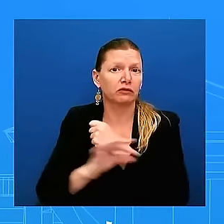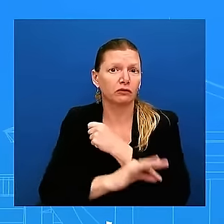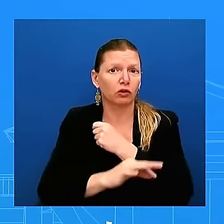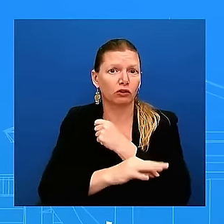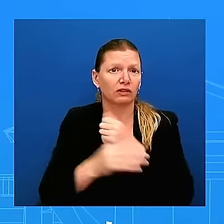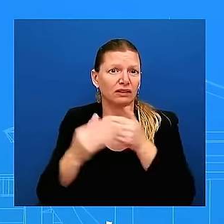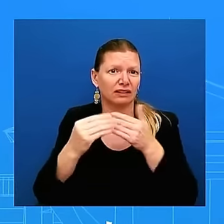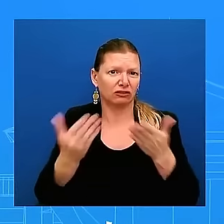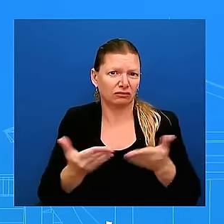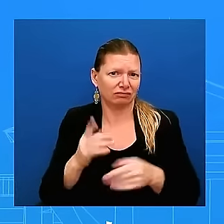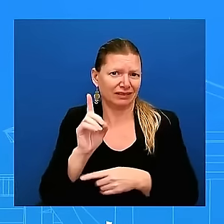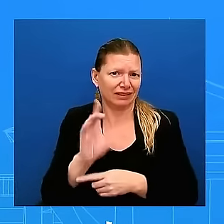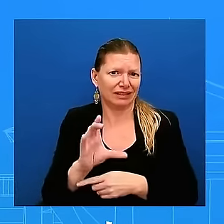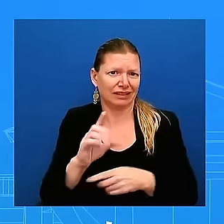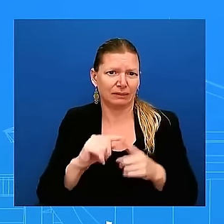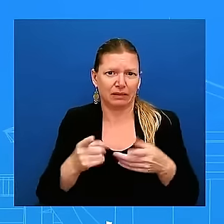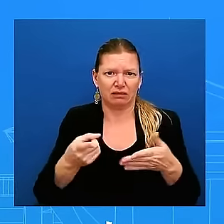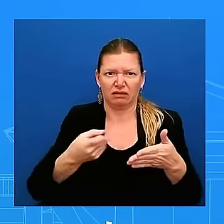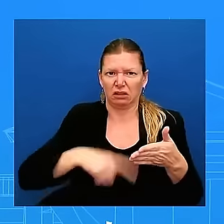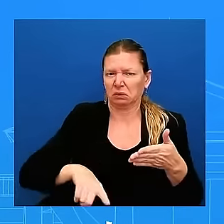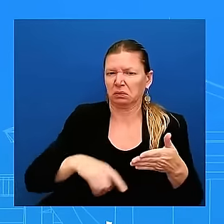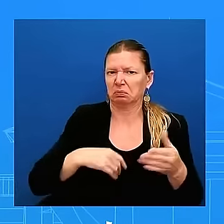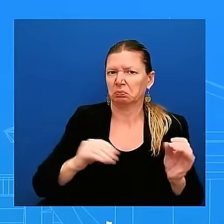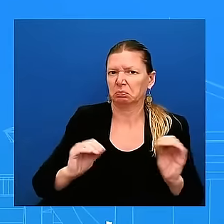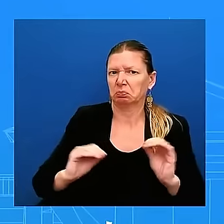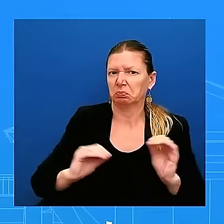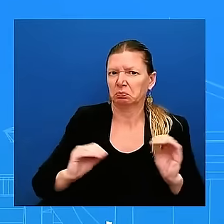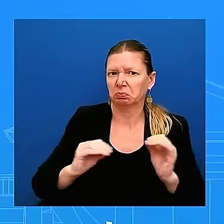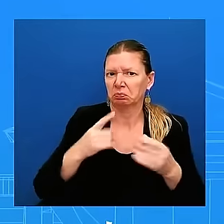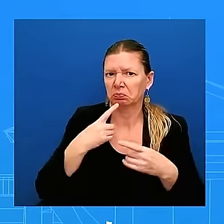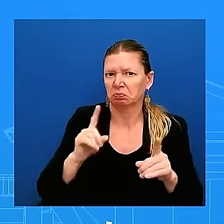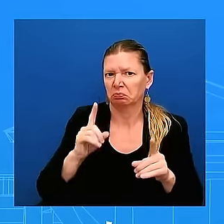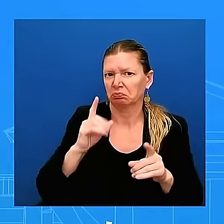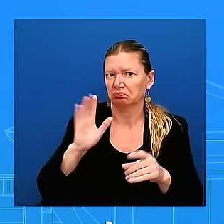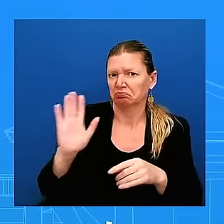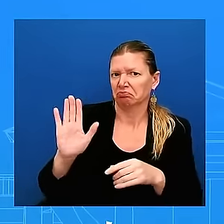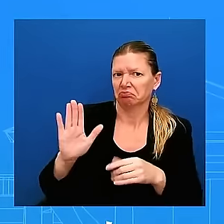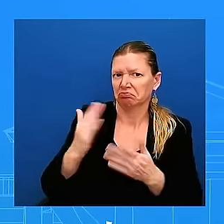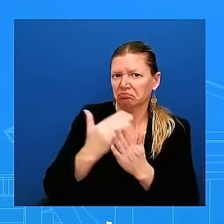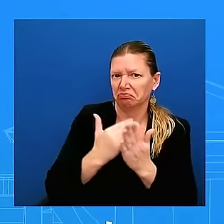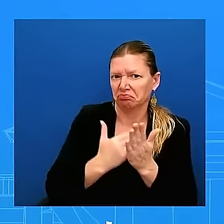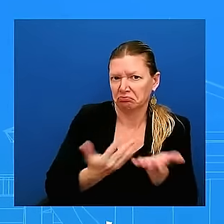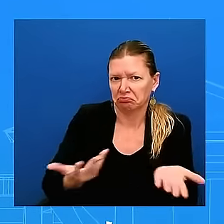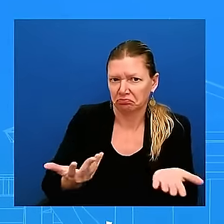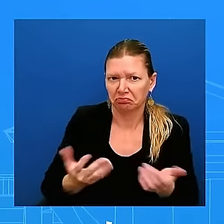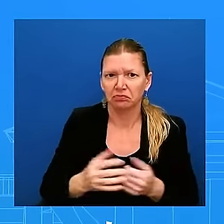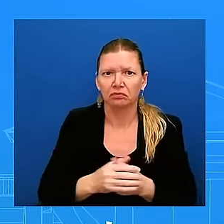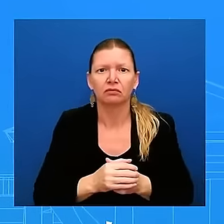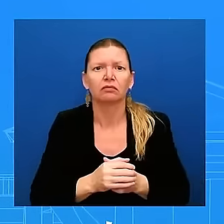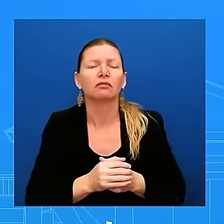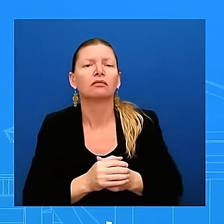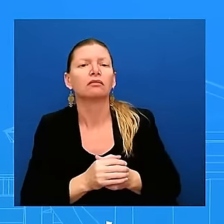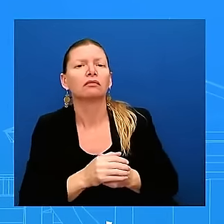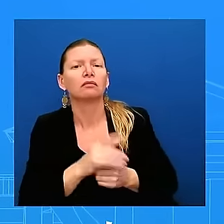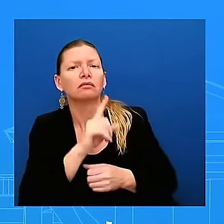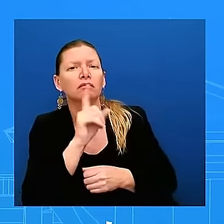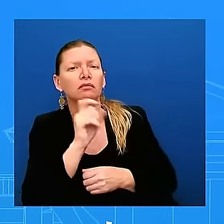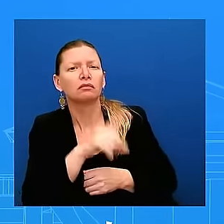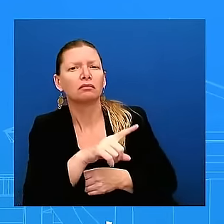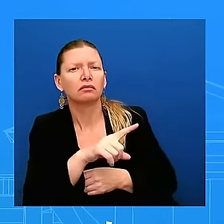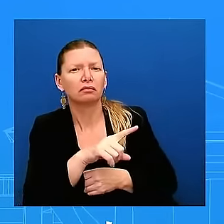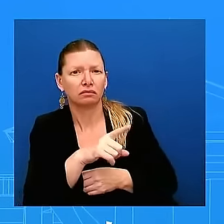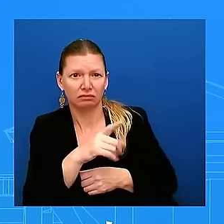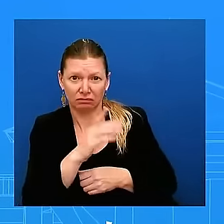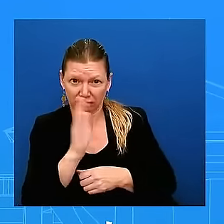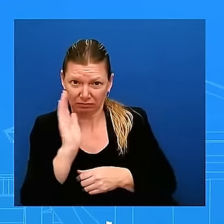sort of like there's only one president at a time i wouldn't read it that way i wouldn't read it that way appreciate the question though go ahead it's